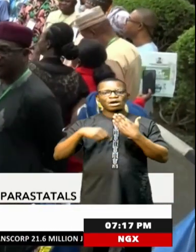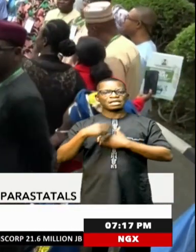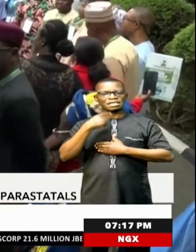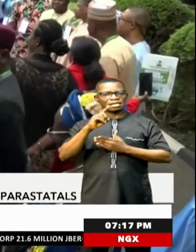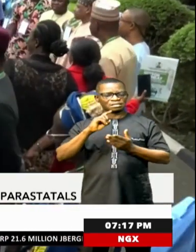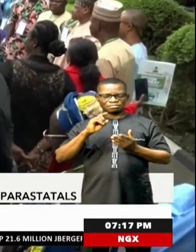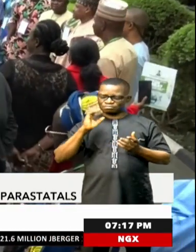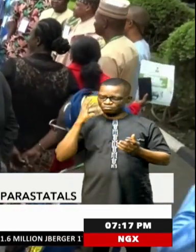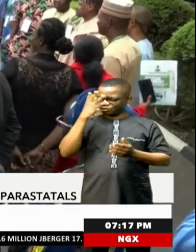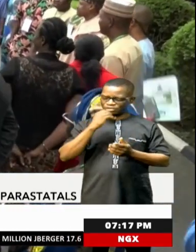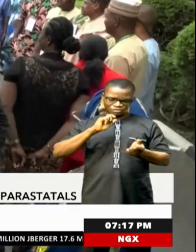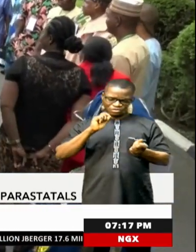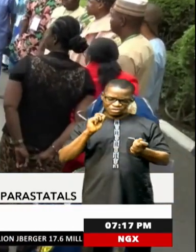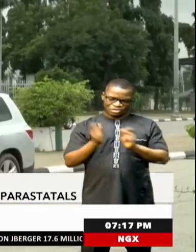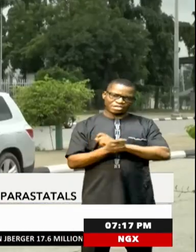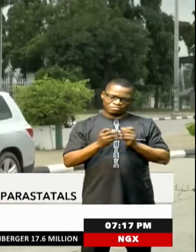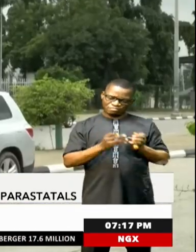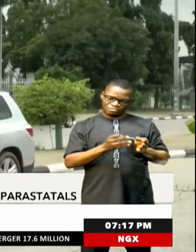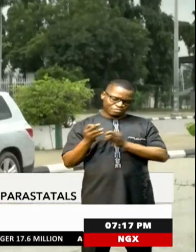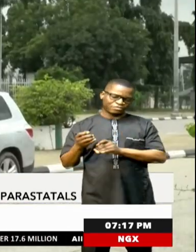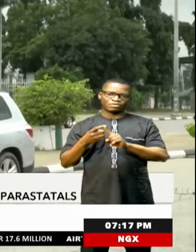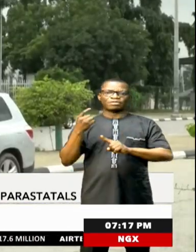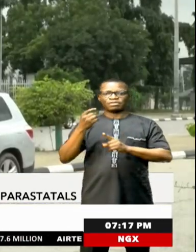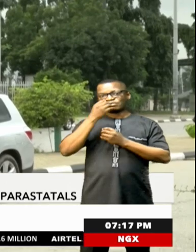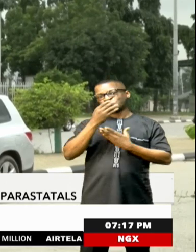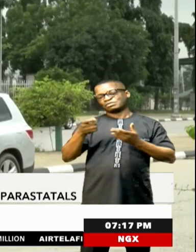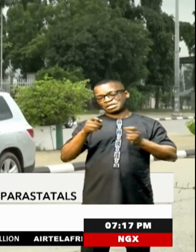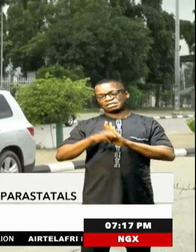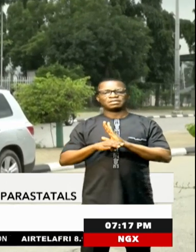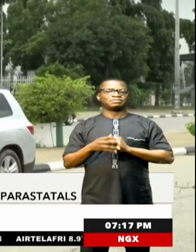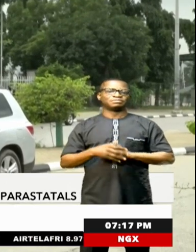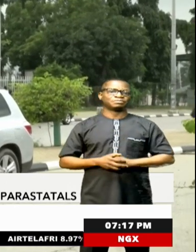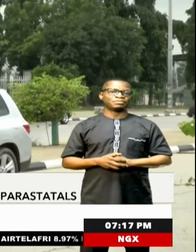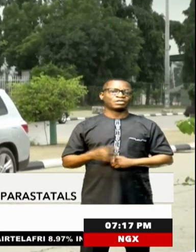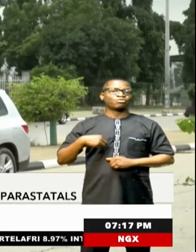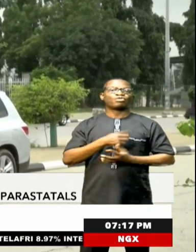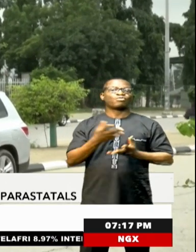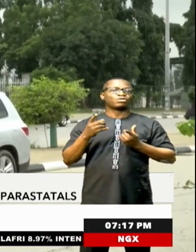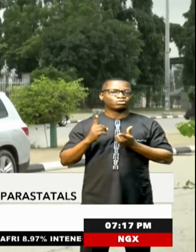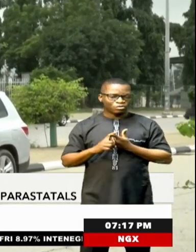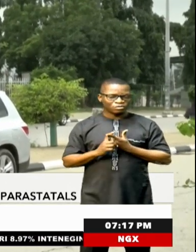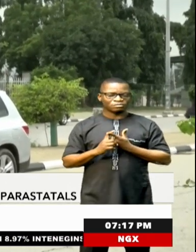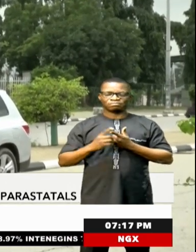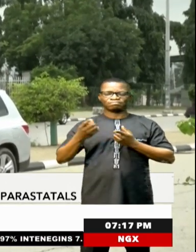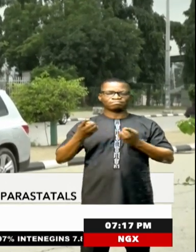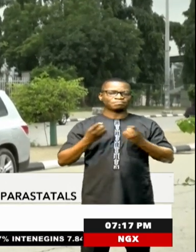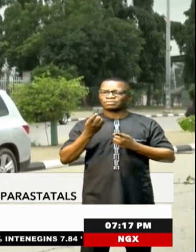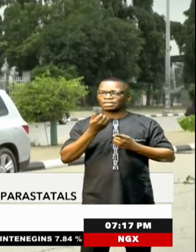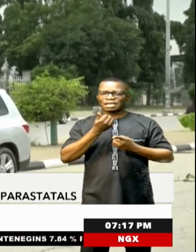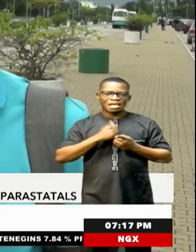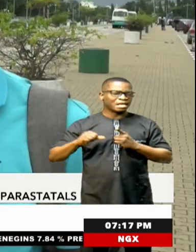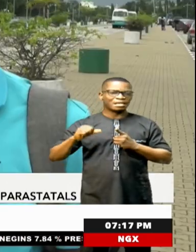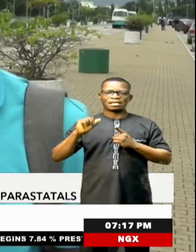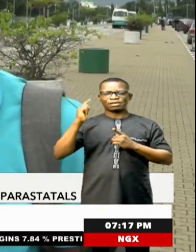shift in information management. What drives any government in Africa is propaganda.